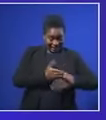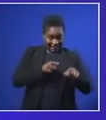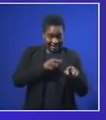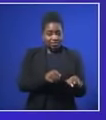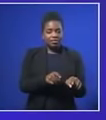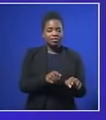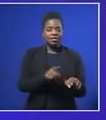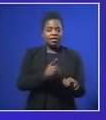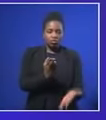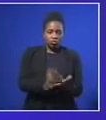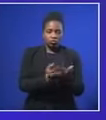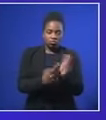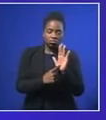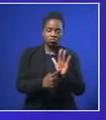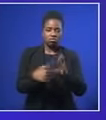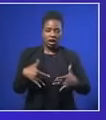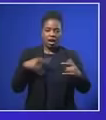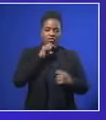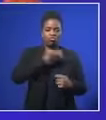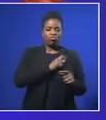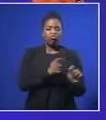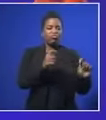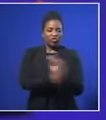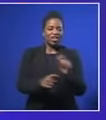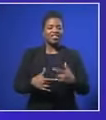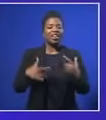is showing that you're making a difference,